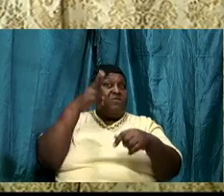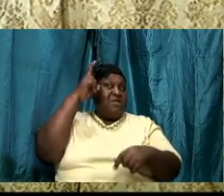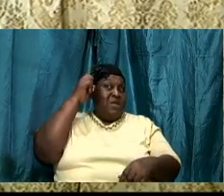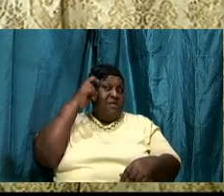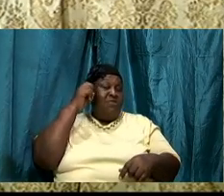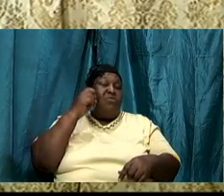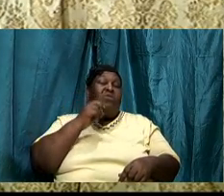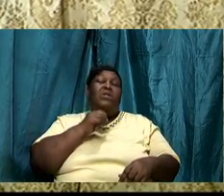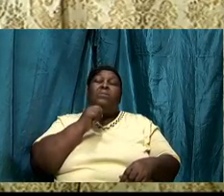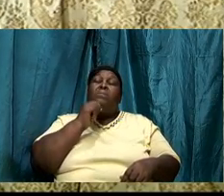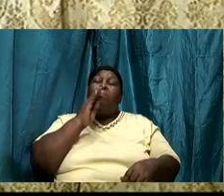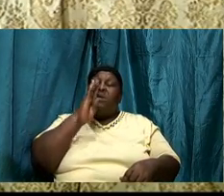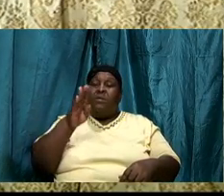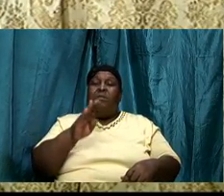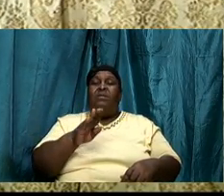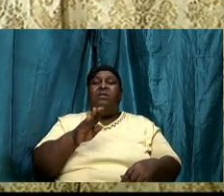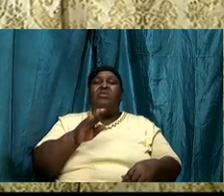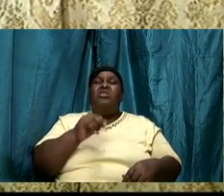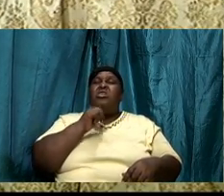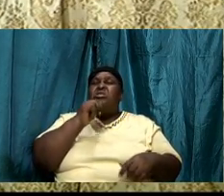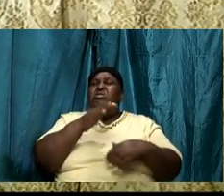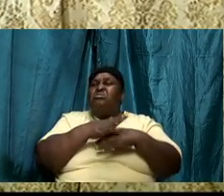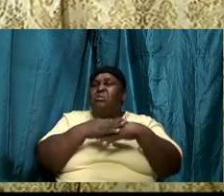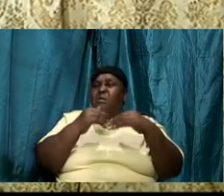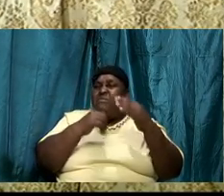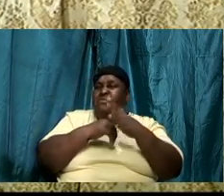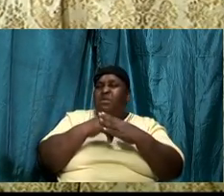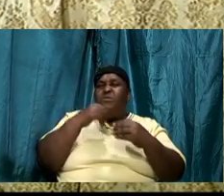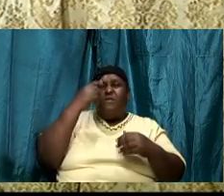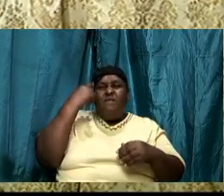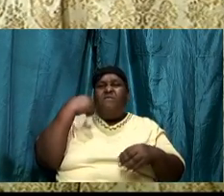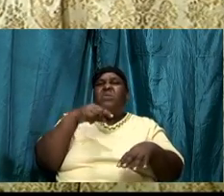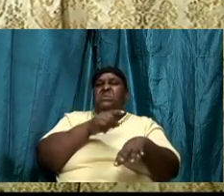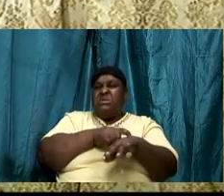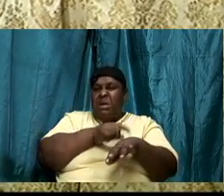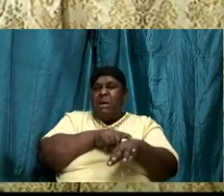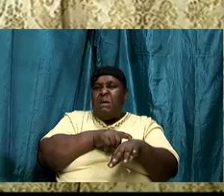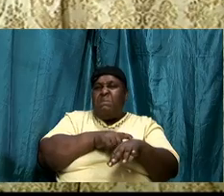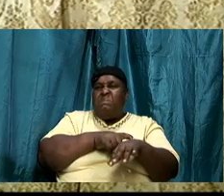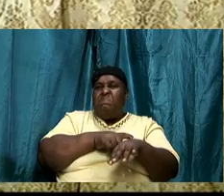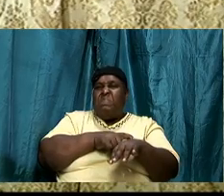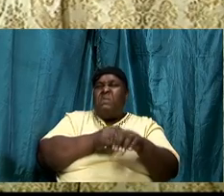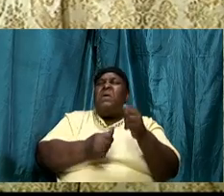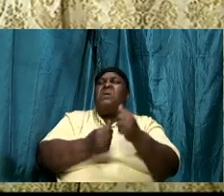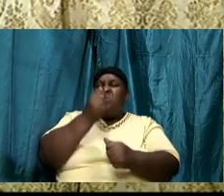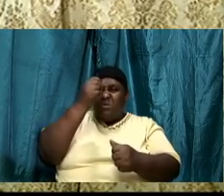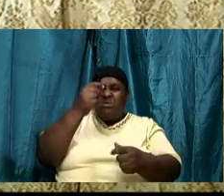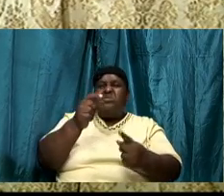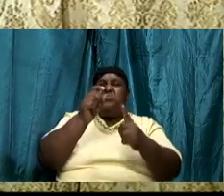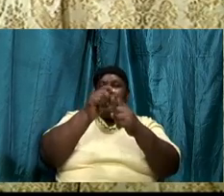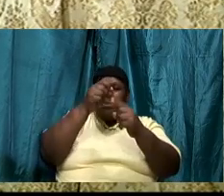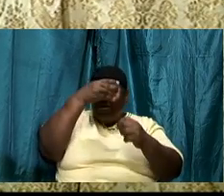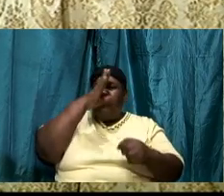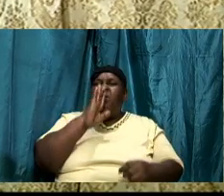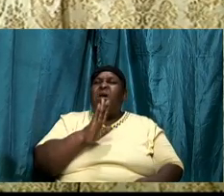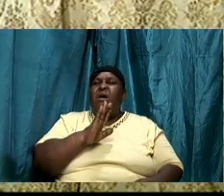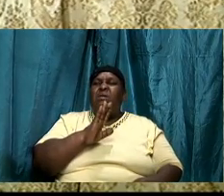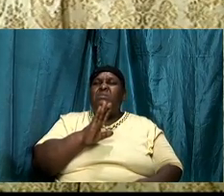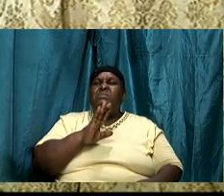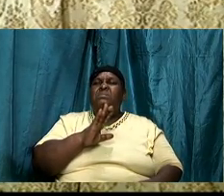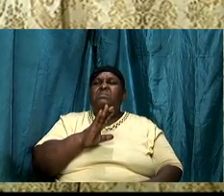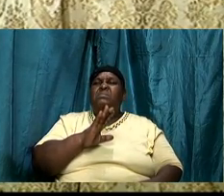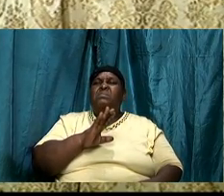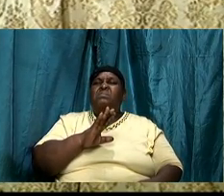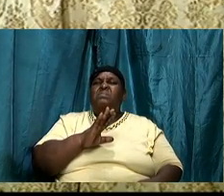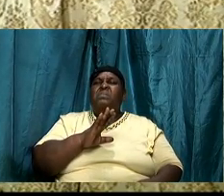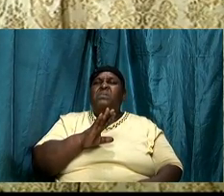sword of the Spirit, which is the Word of Almighty God. And so we had gone through that. And